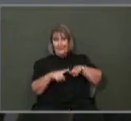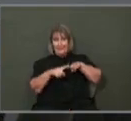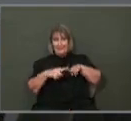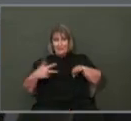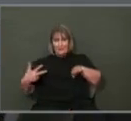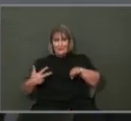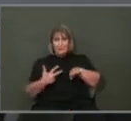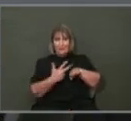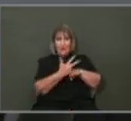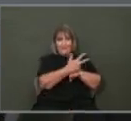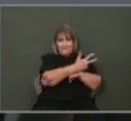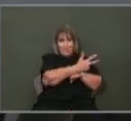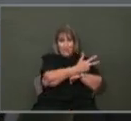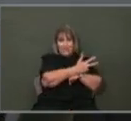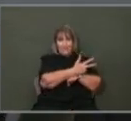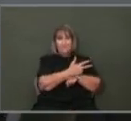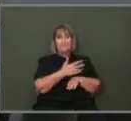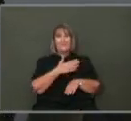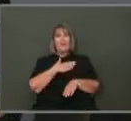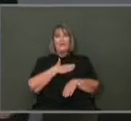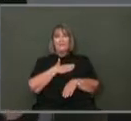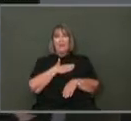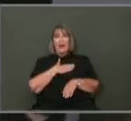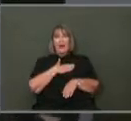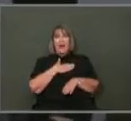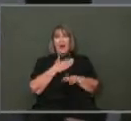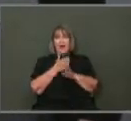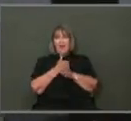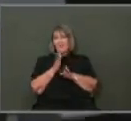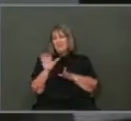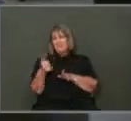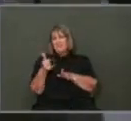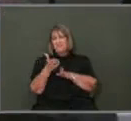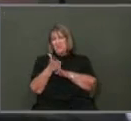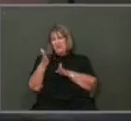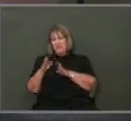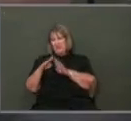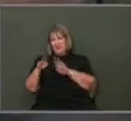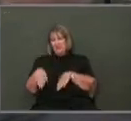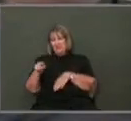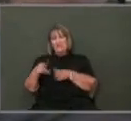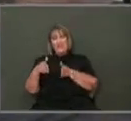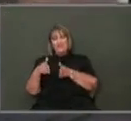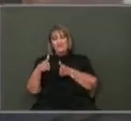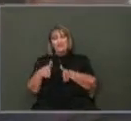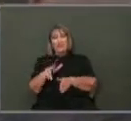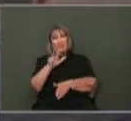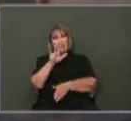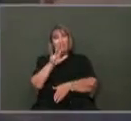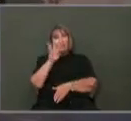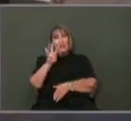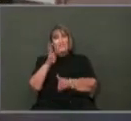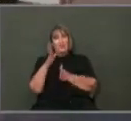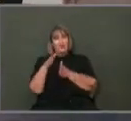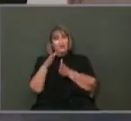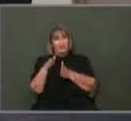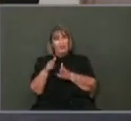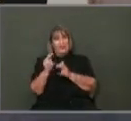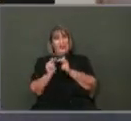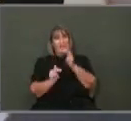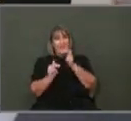my neighbors up there on 34th Street, they built a small portion